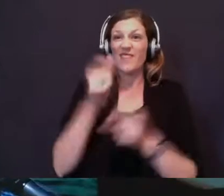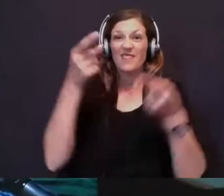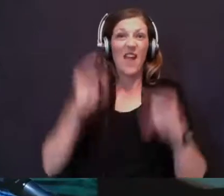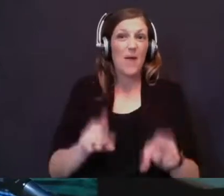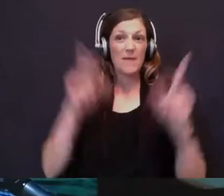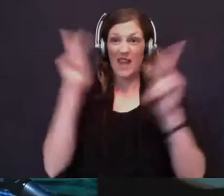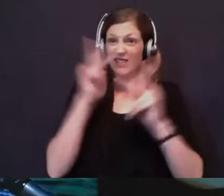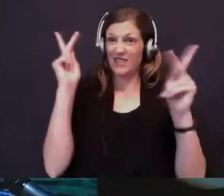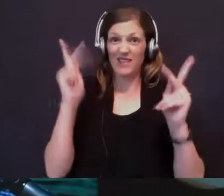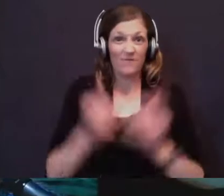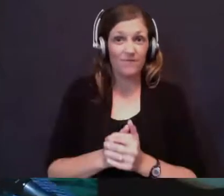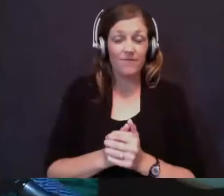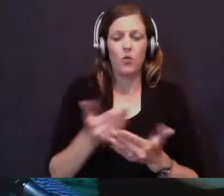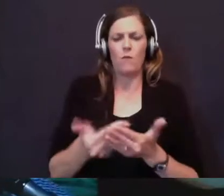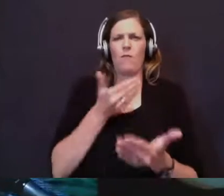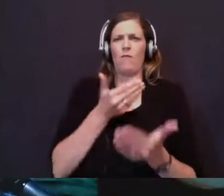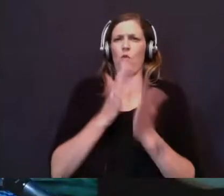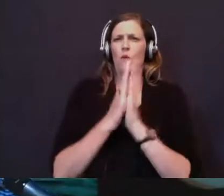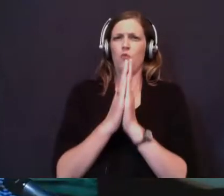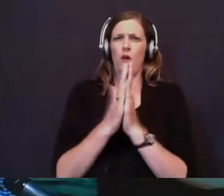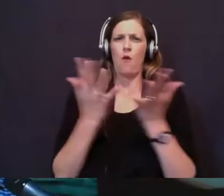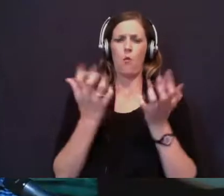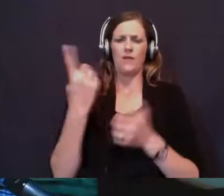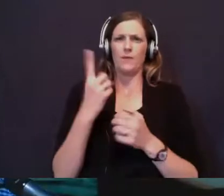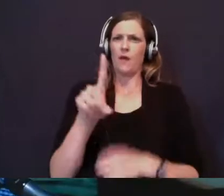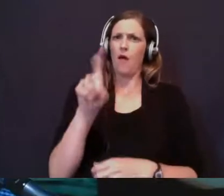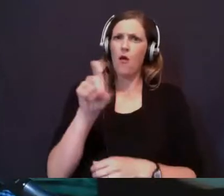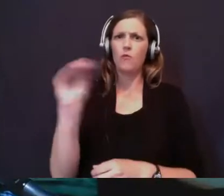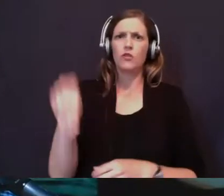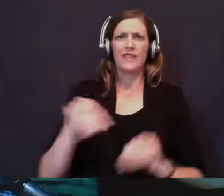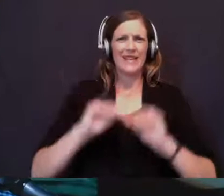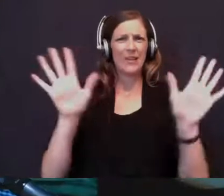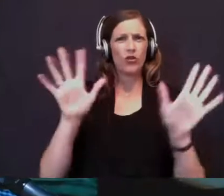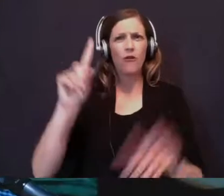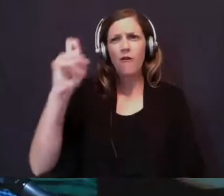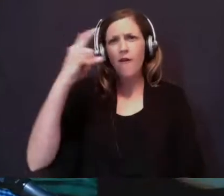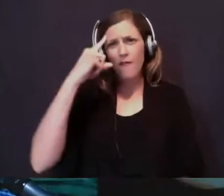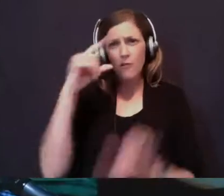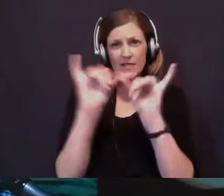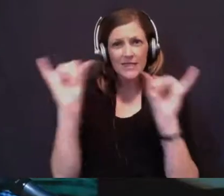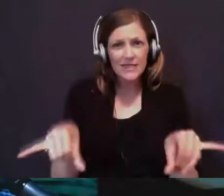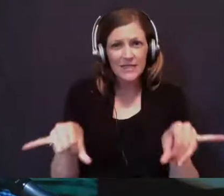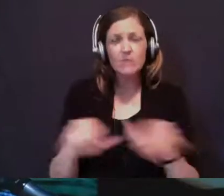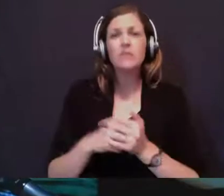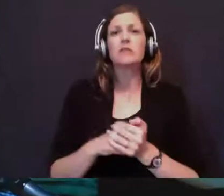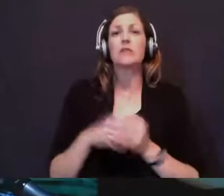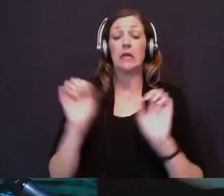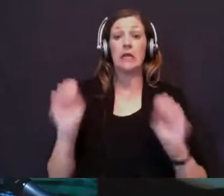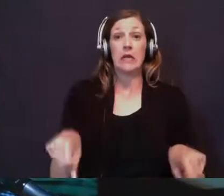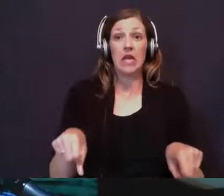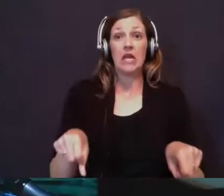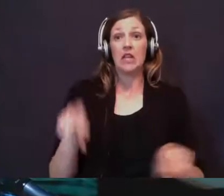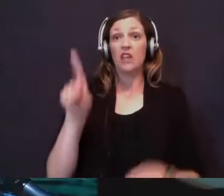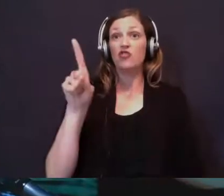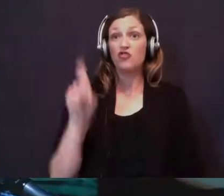we pray, I want to make something crystal clear. Governmental systems can and should and ought